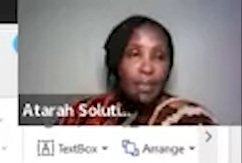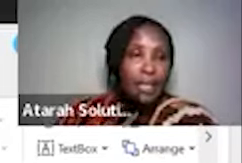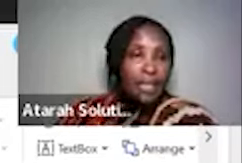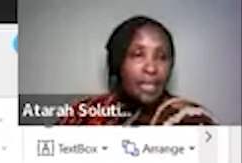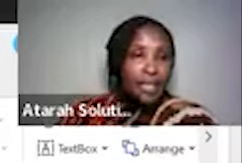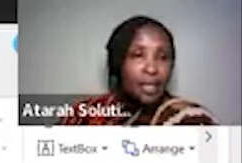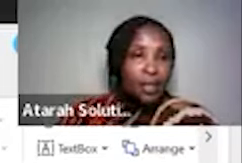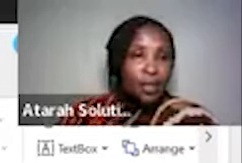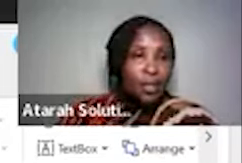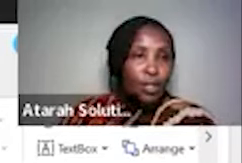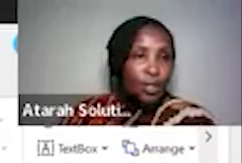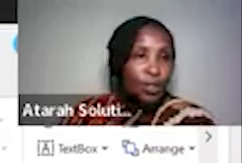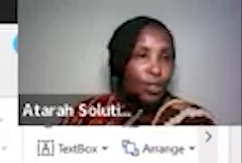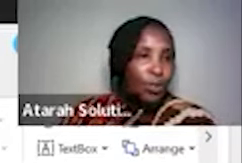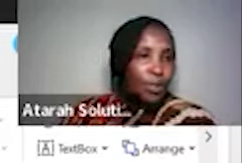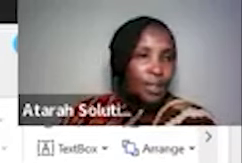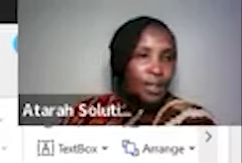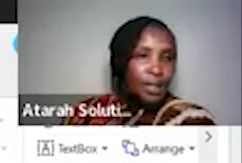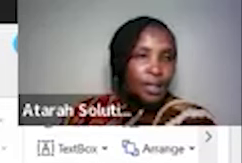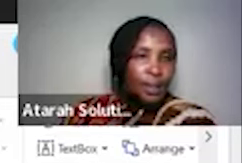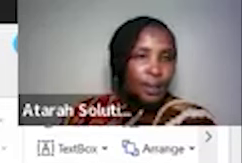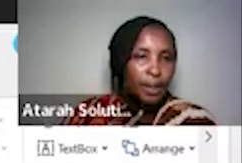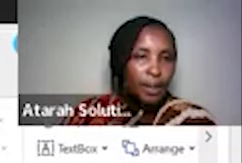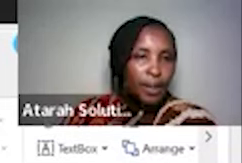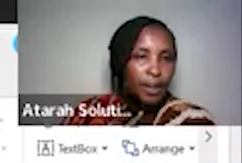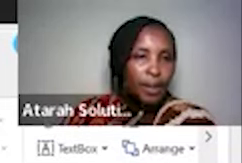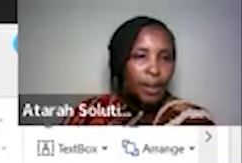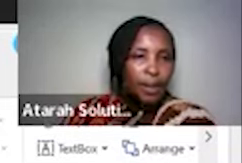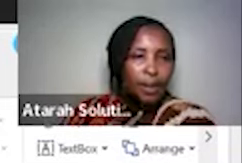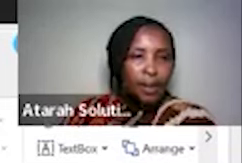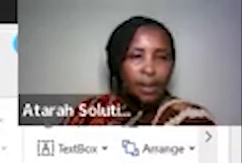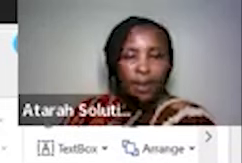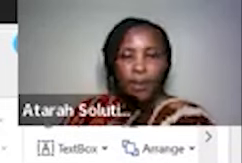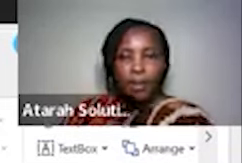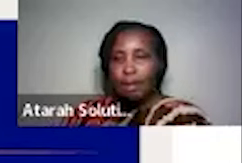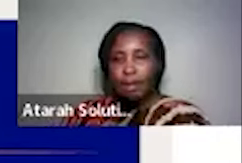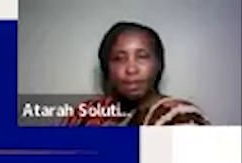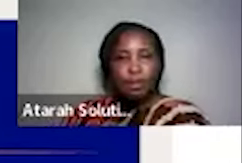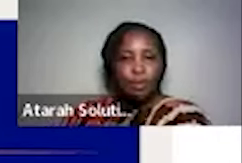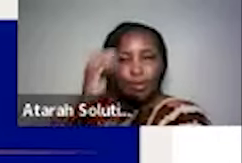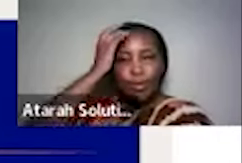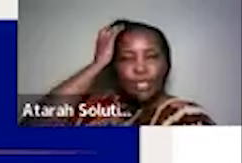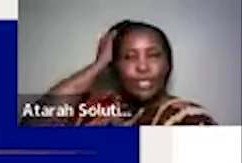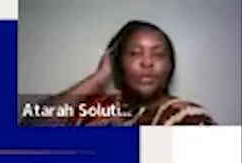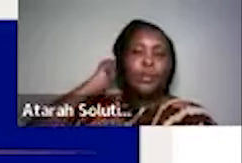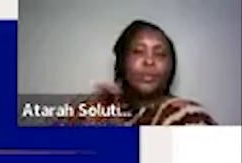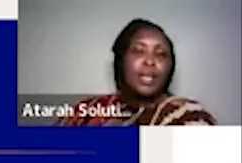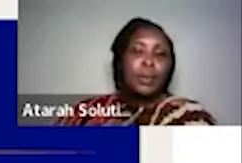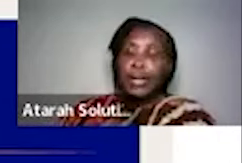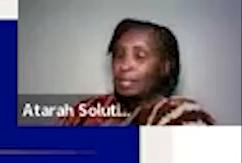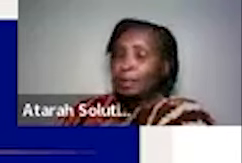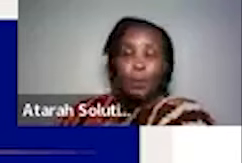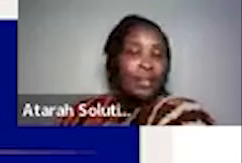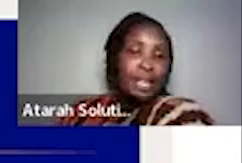company limited stallion construction just one second okay yeah there we are i was looking for the full slideshow